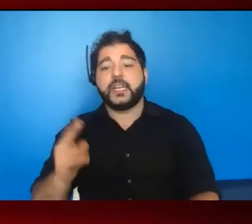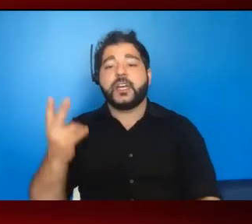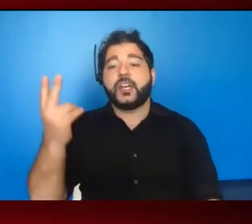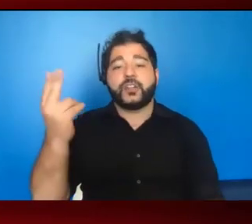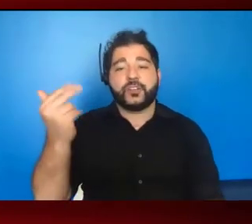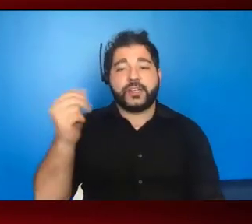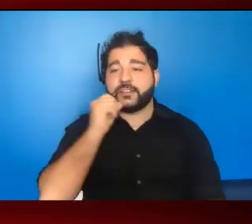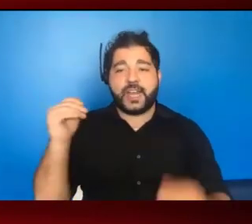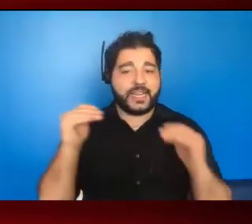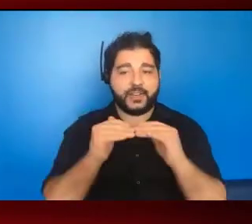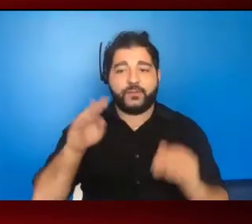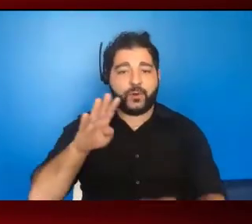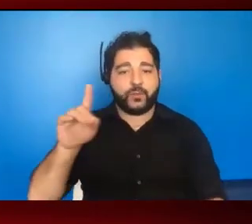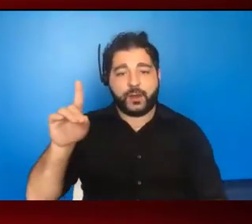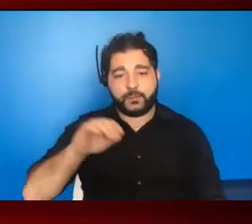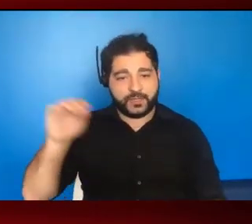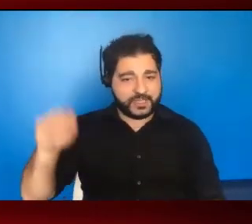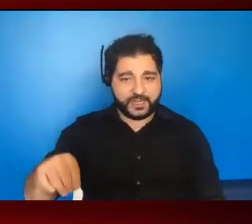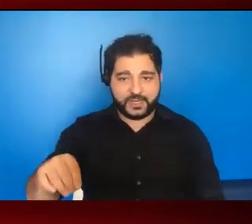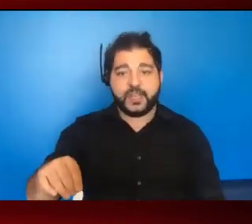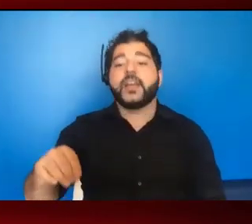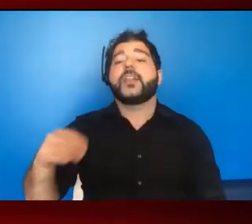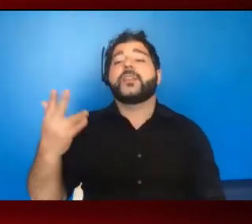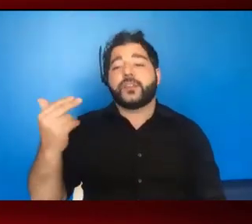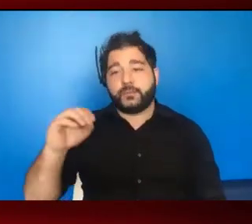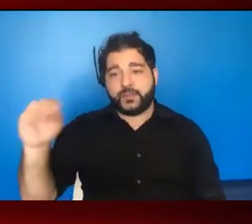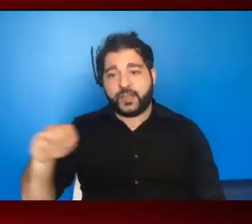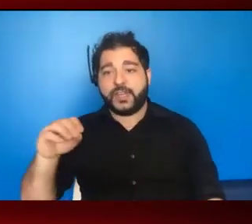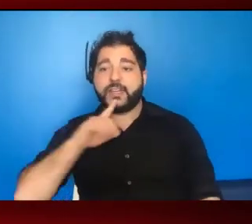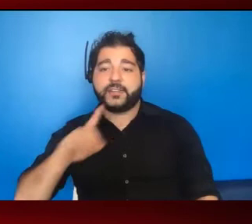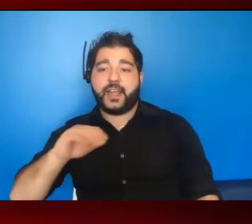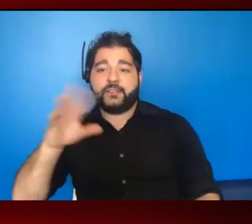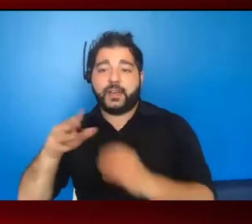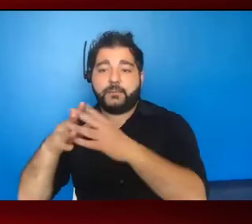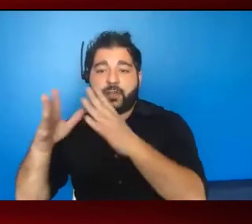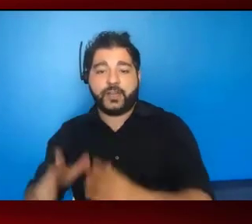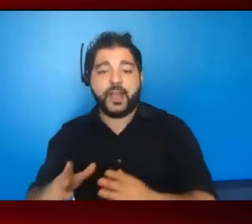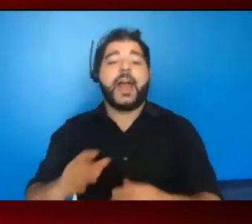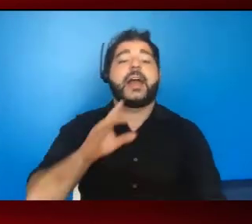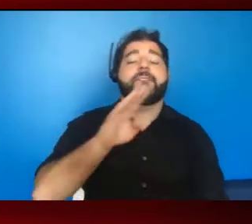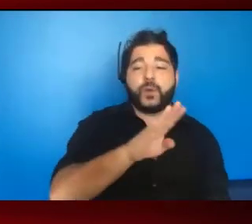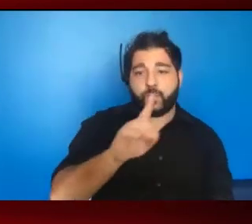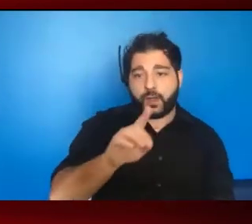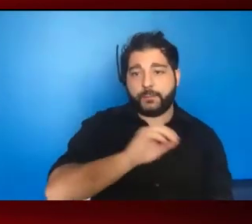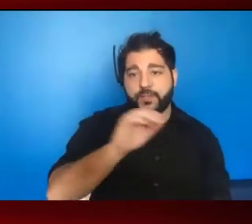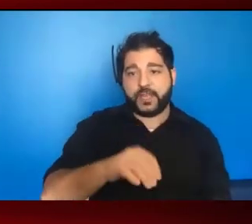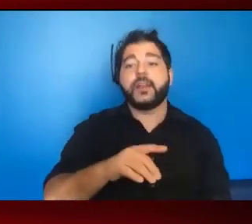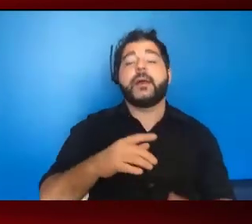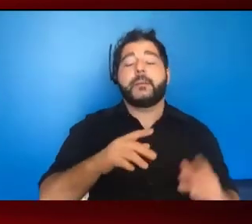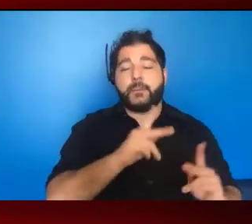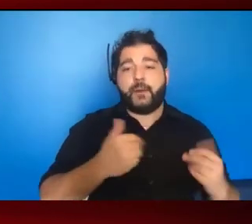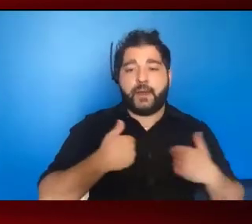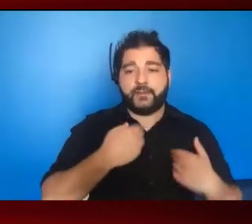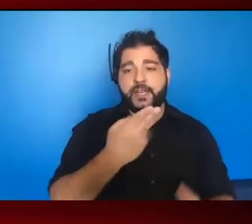equal 41%. So 13% of the population is African American when 41% of people living with HIV are African American, and